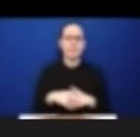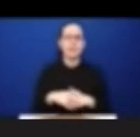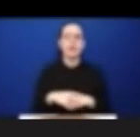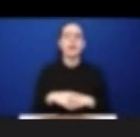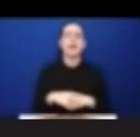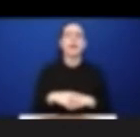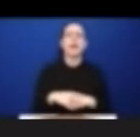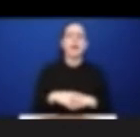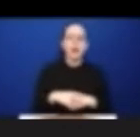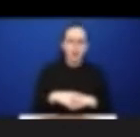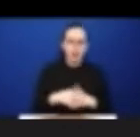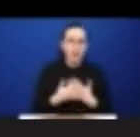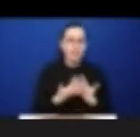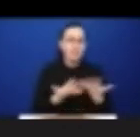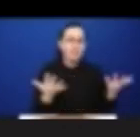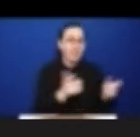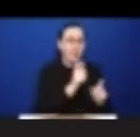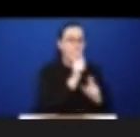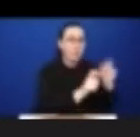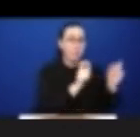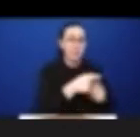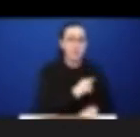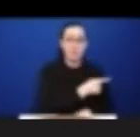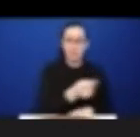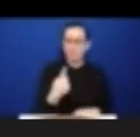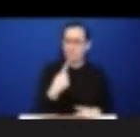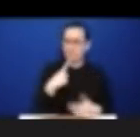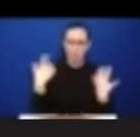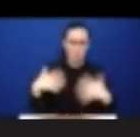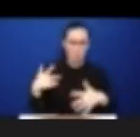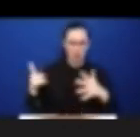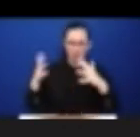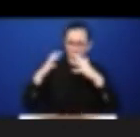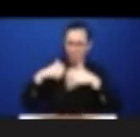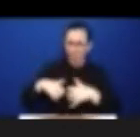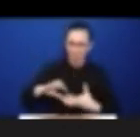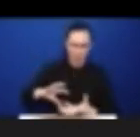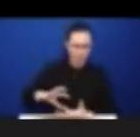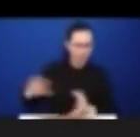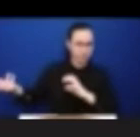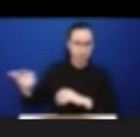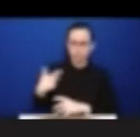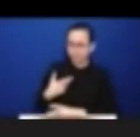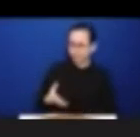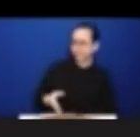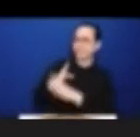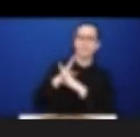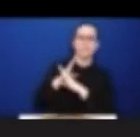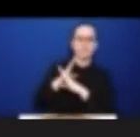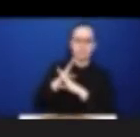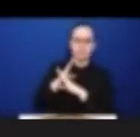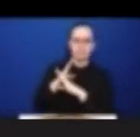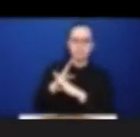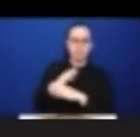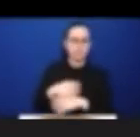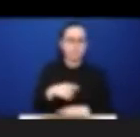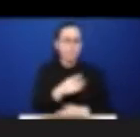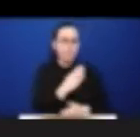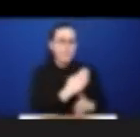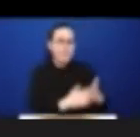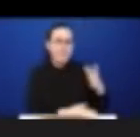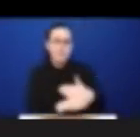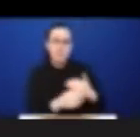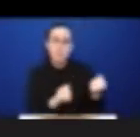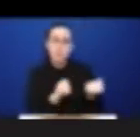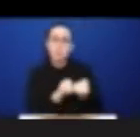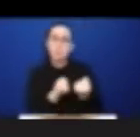Disability support organizations, in many respects, tried their best in the best ways possible